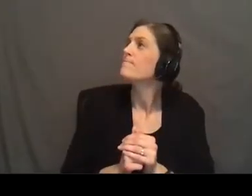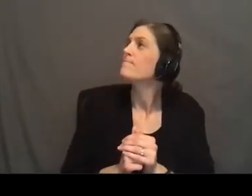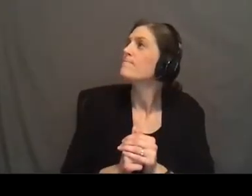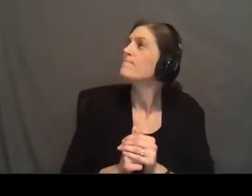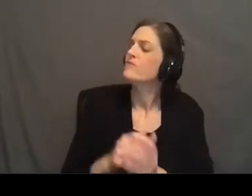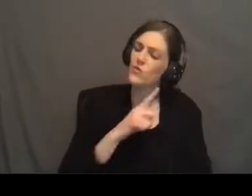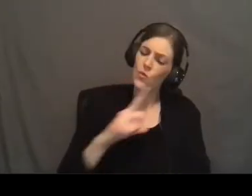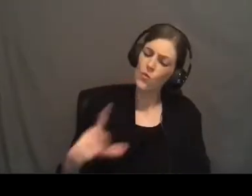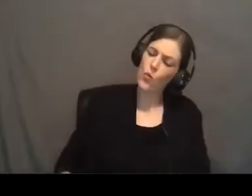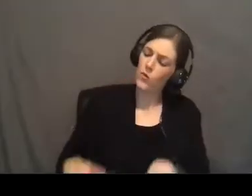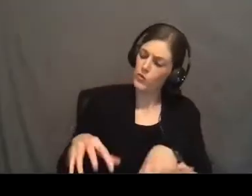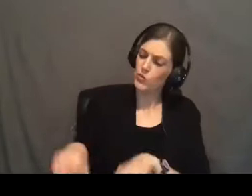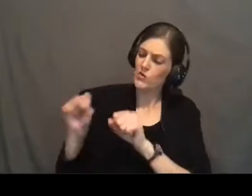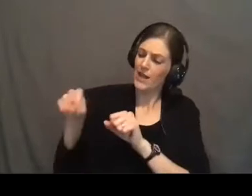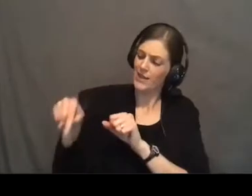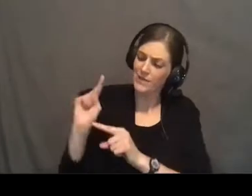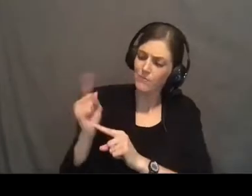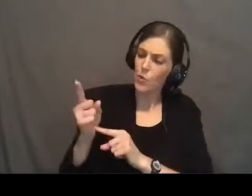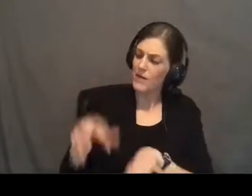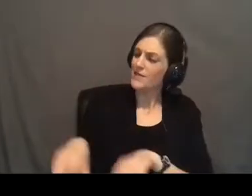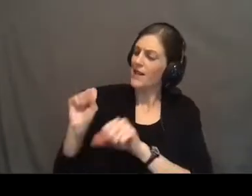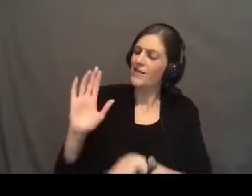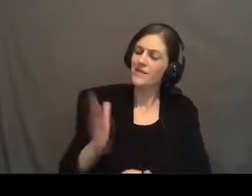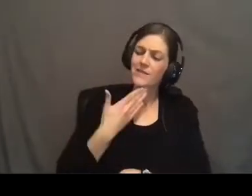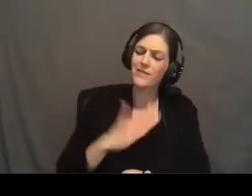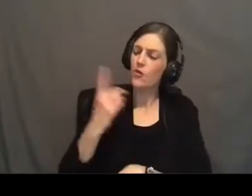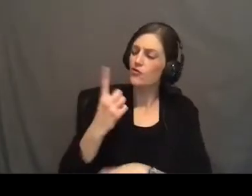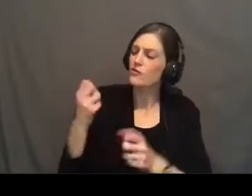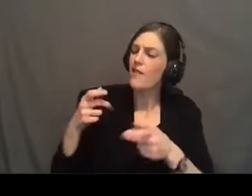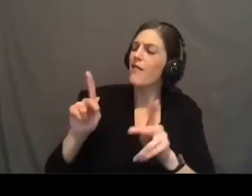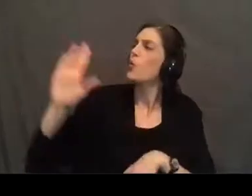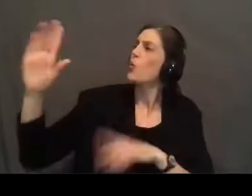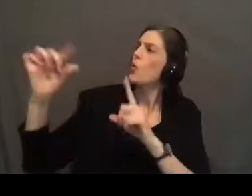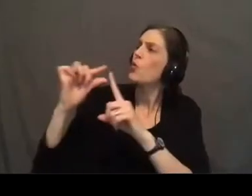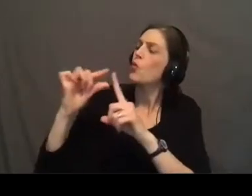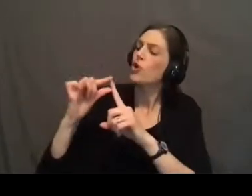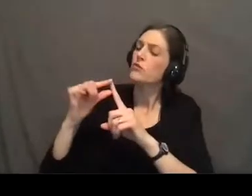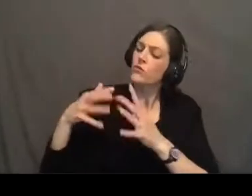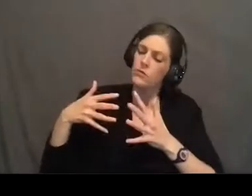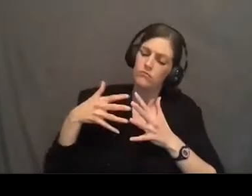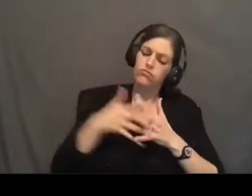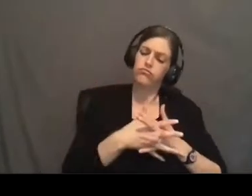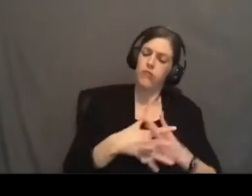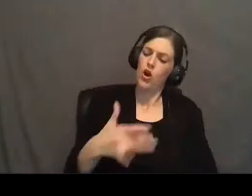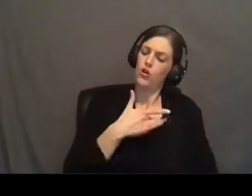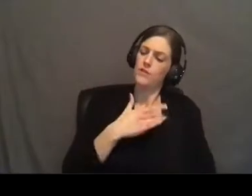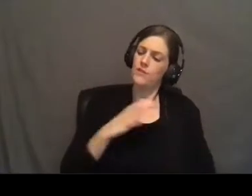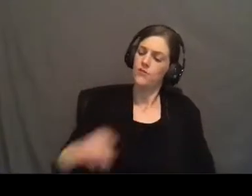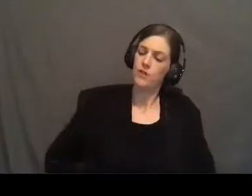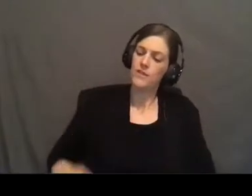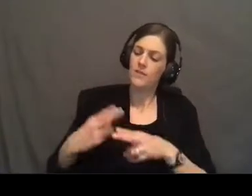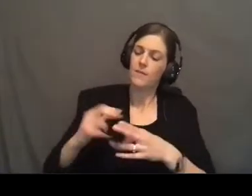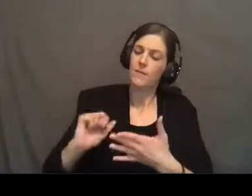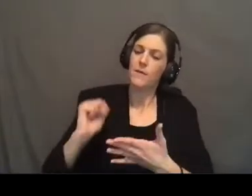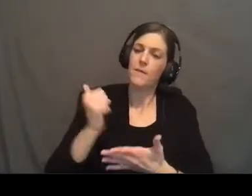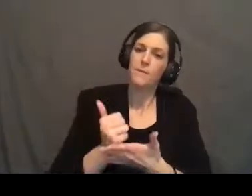so Lord would you take this moment take this song and just allow your words to get into our hearts in Christ's name Amen